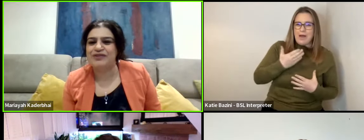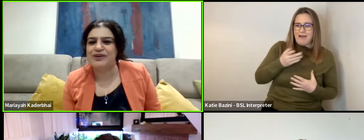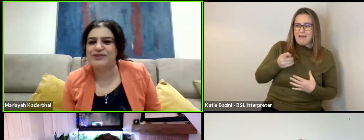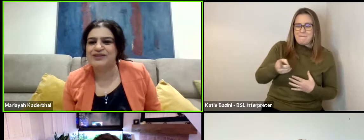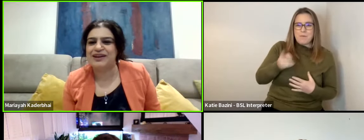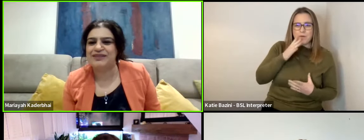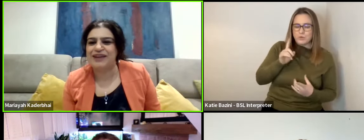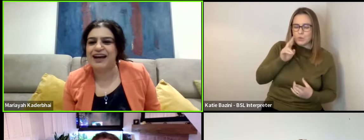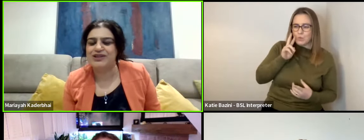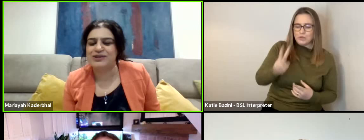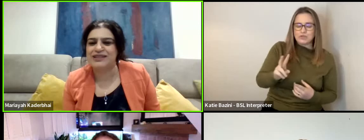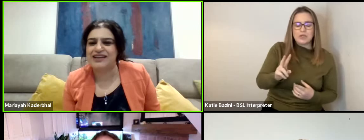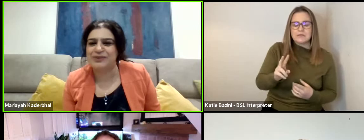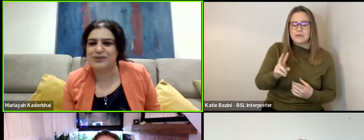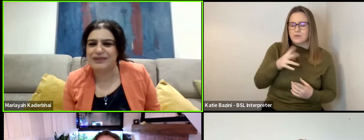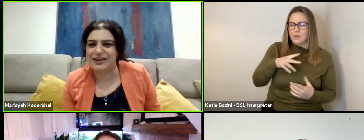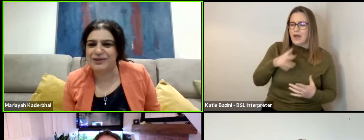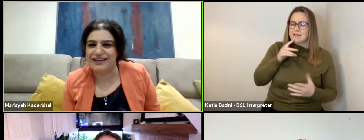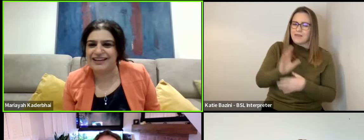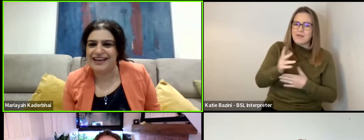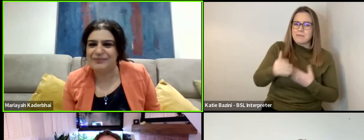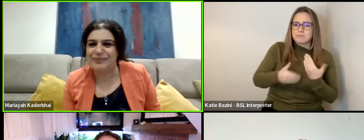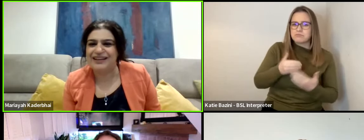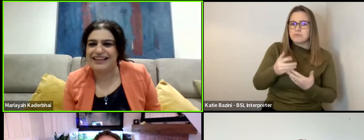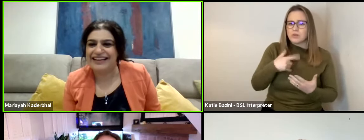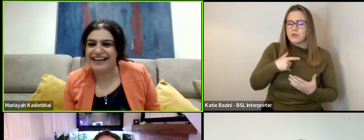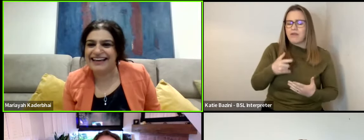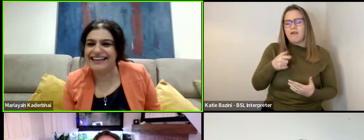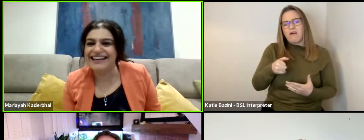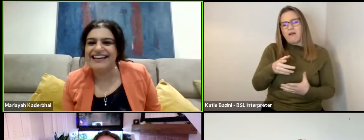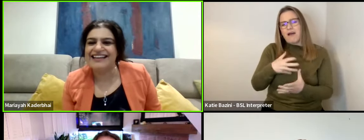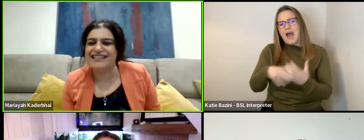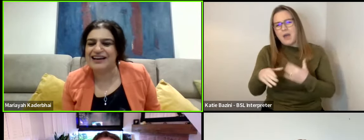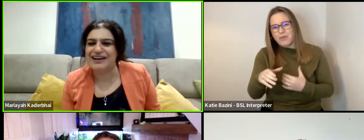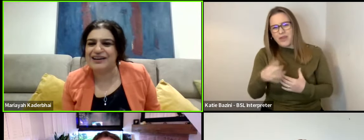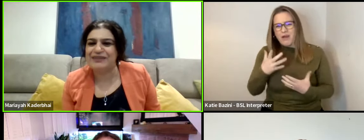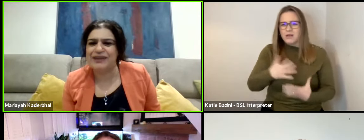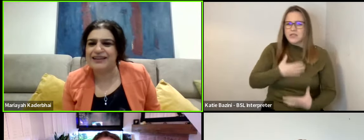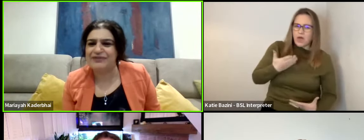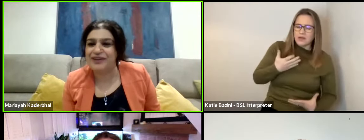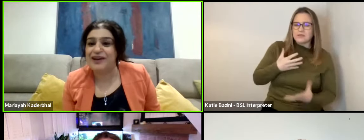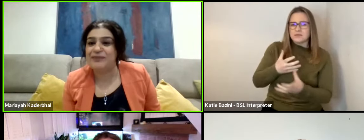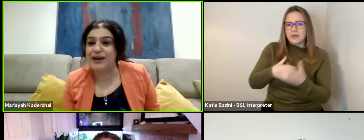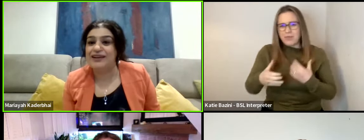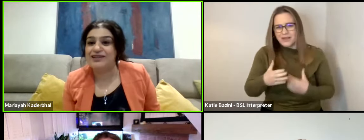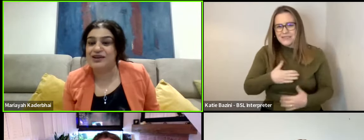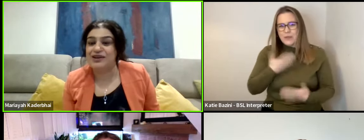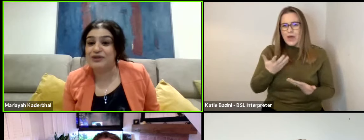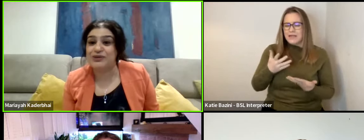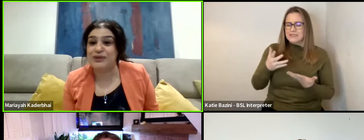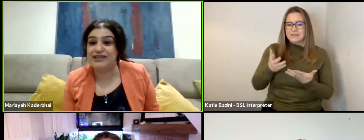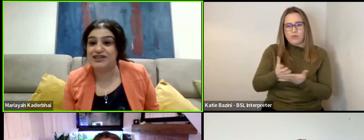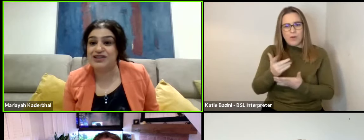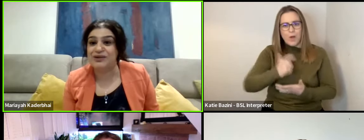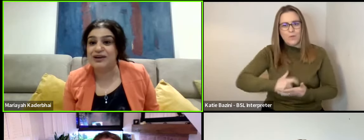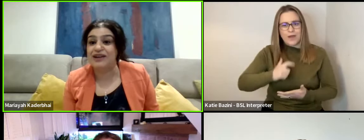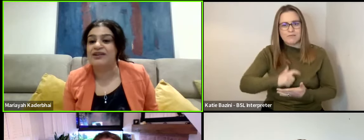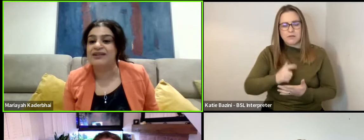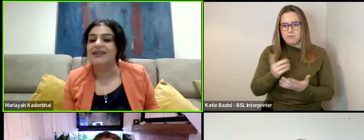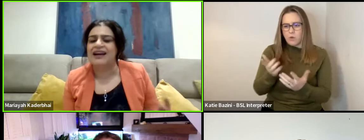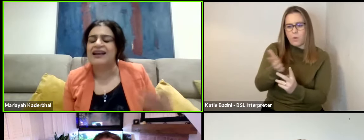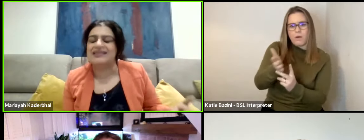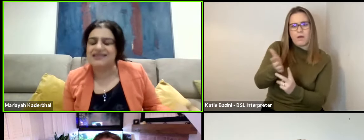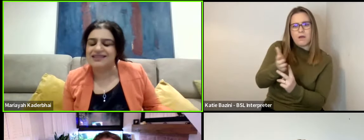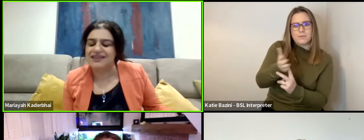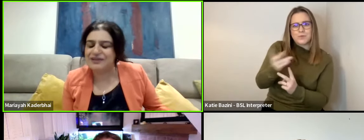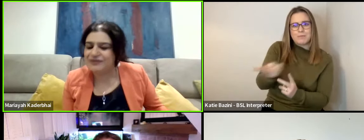film unfolds, you kind of catch yourself between loathing and empathy. And it's that kind of really fine balance going between the two and kind